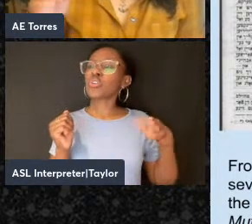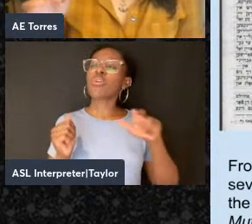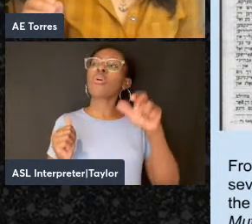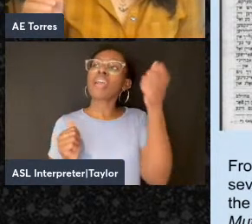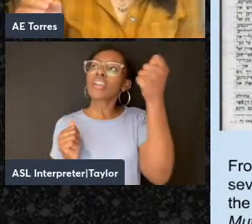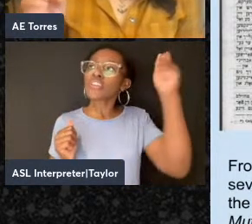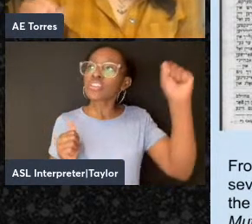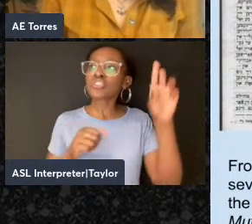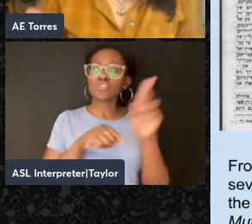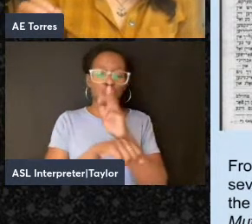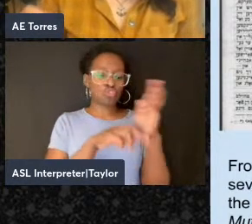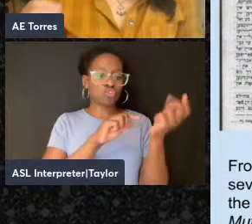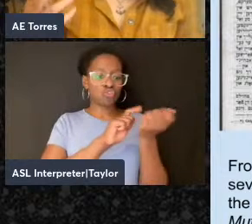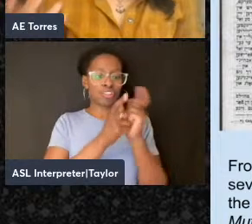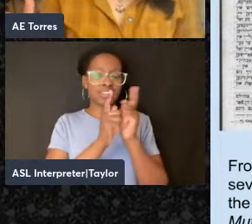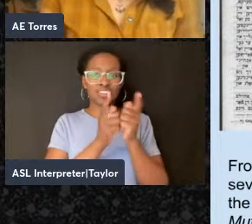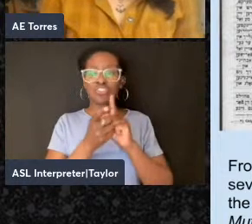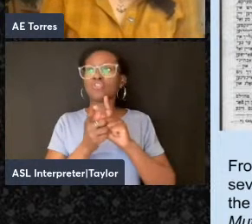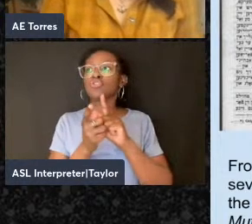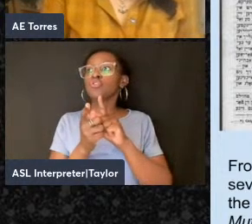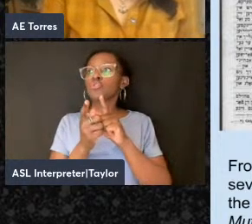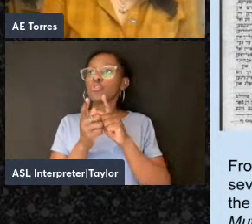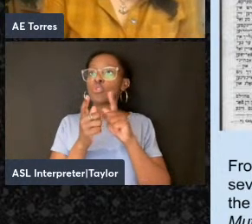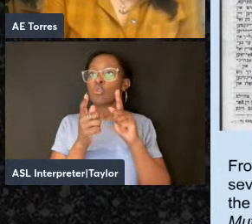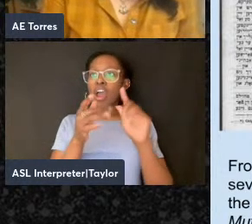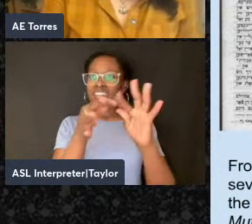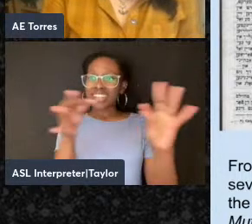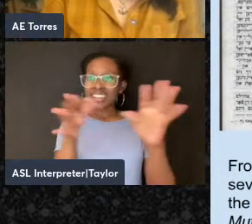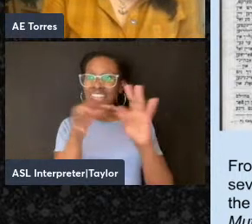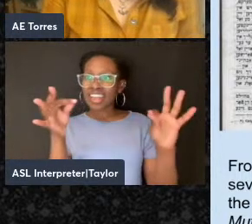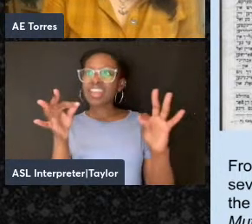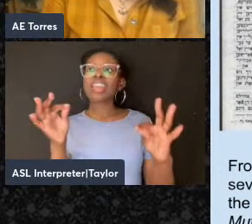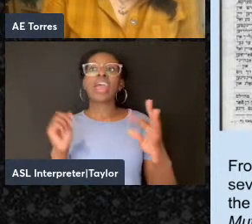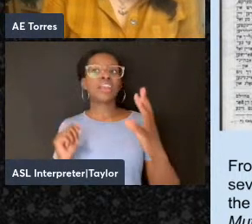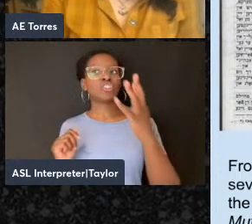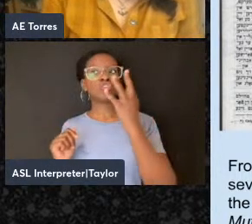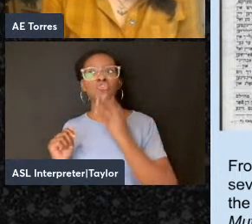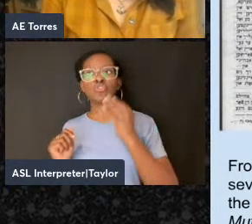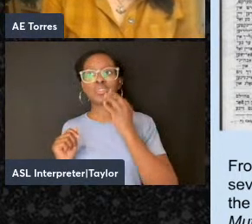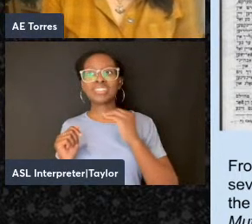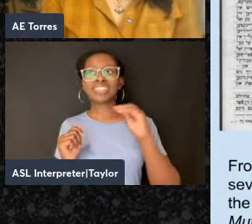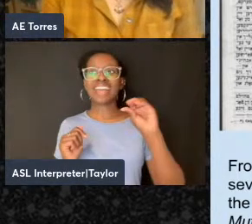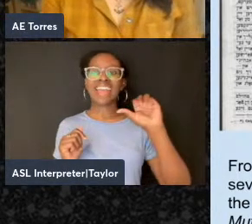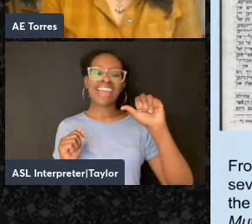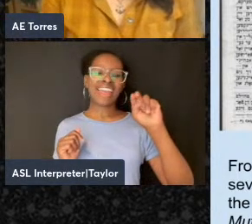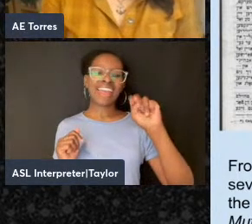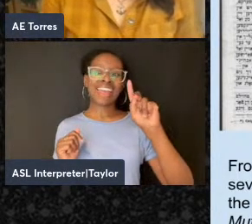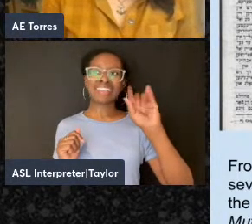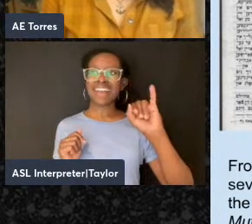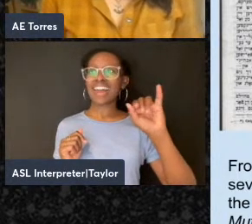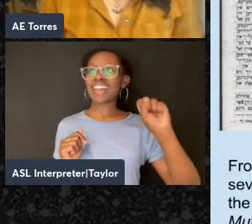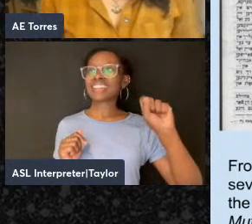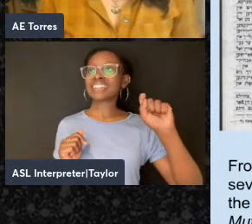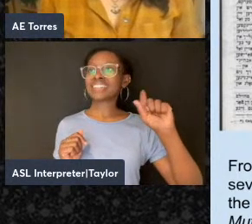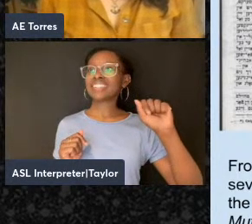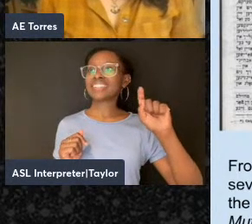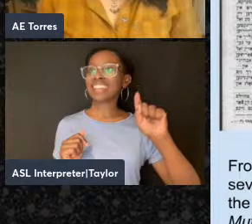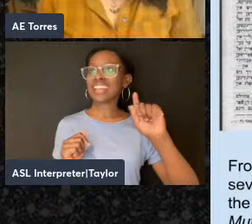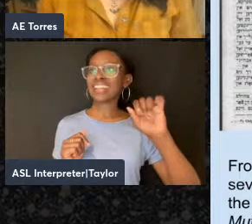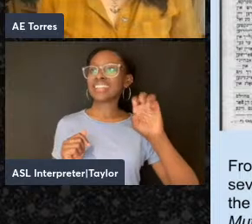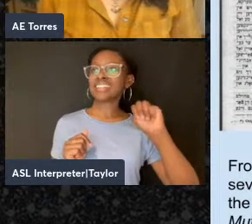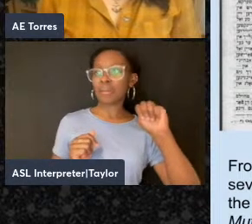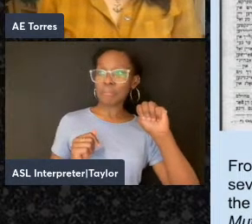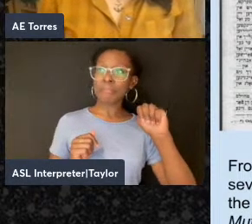articulate a specifically Jewish anti-statism? What makes a translation anarchist aesthetically, methodologically or